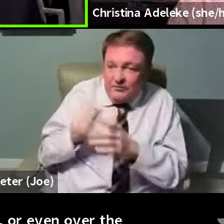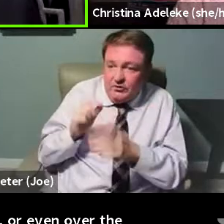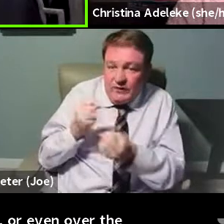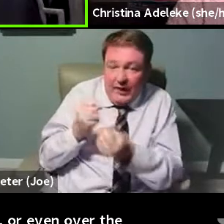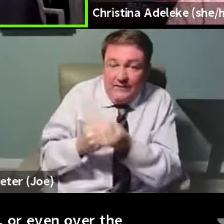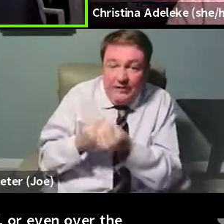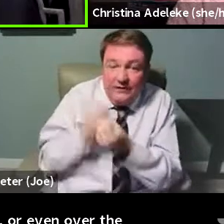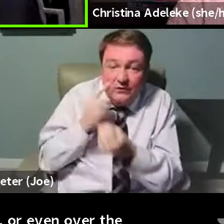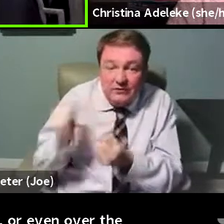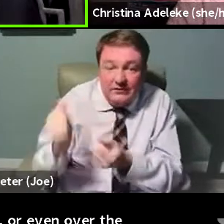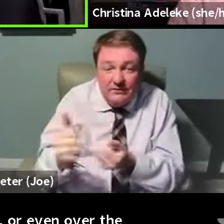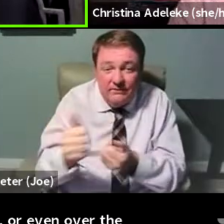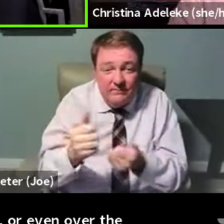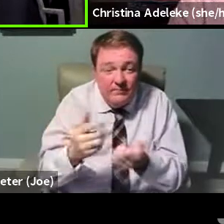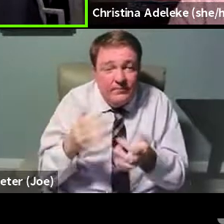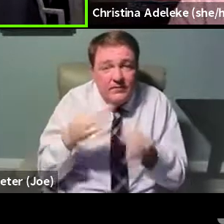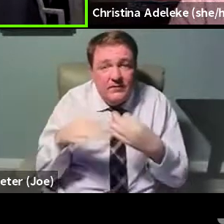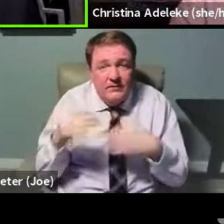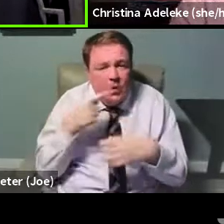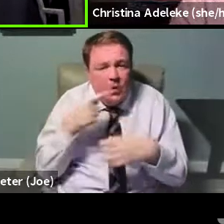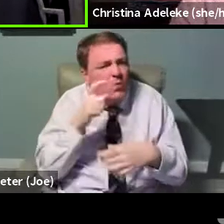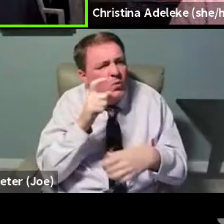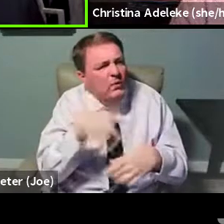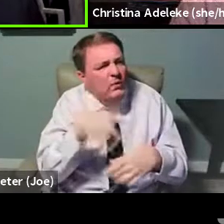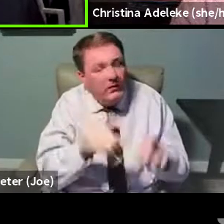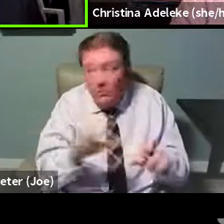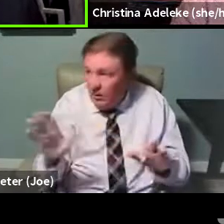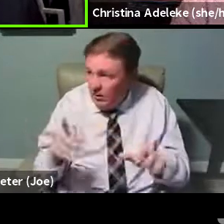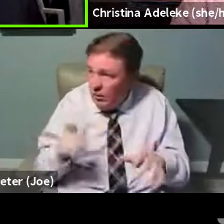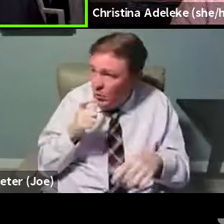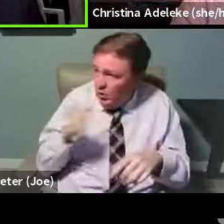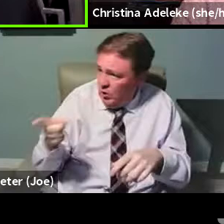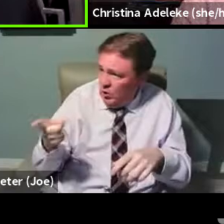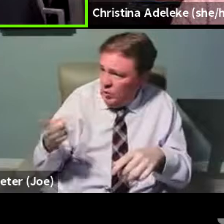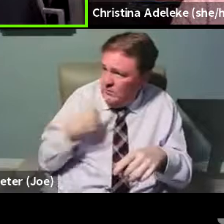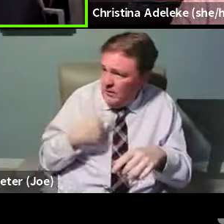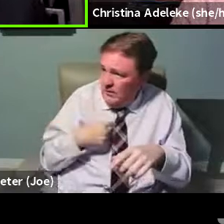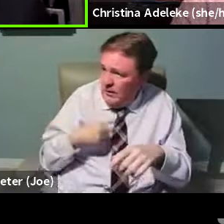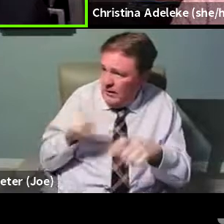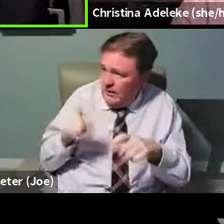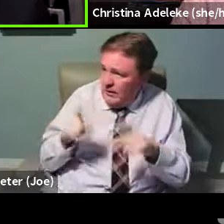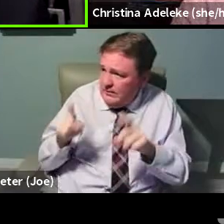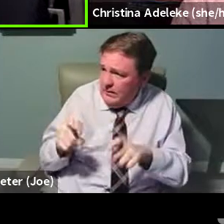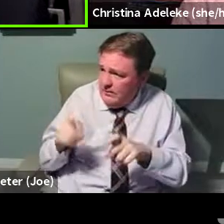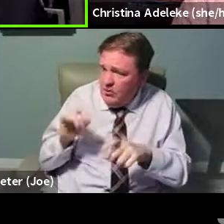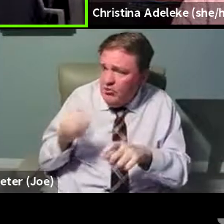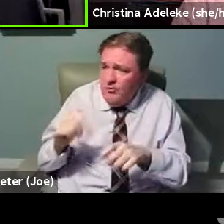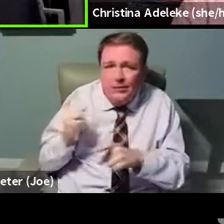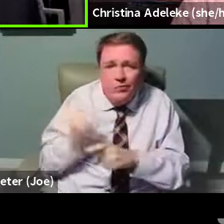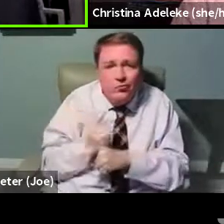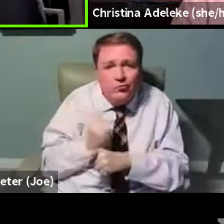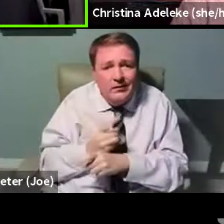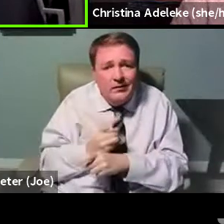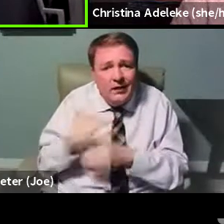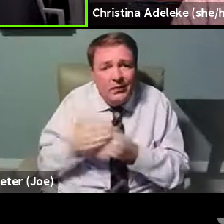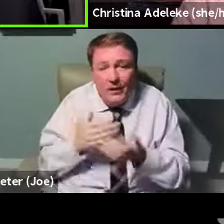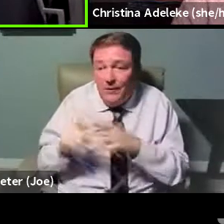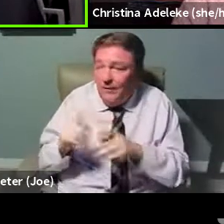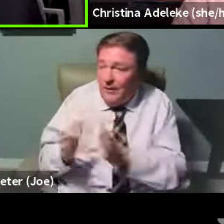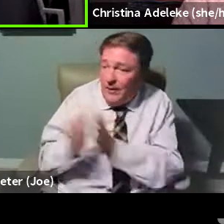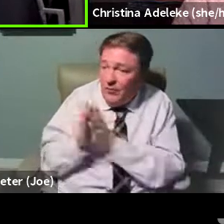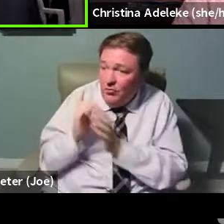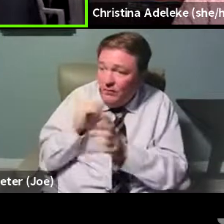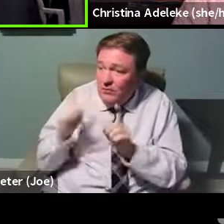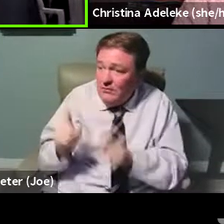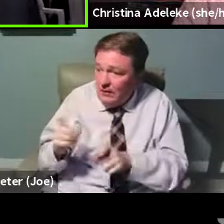and not have anybody tell you, you you don't need a test. Well, who are you to determine whether I need it? It should be routine anyway, but if I'm asking for a